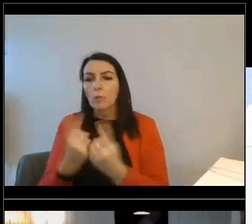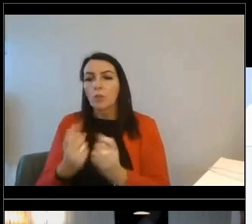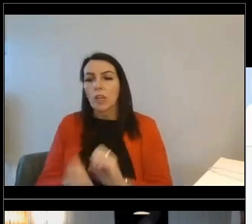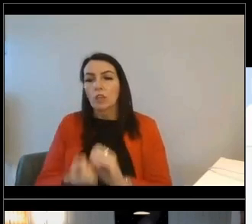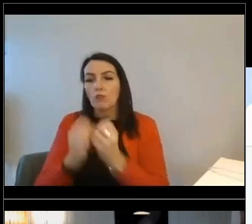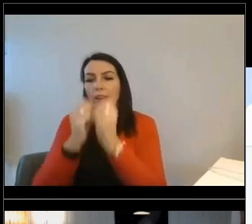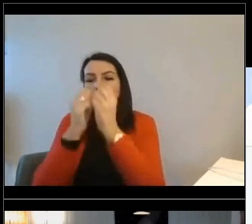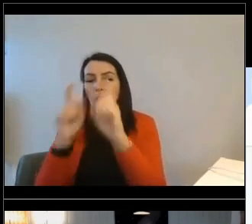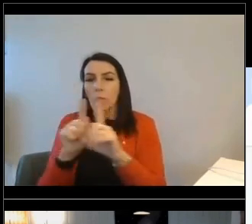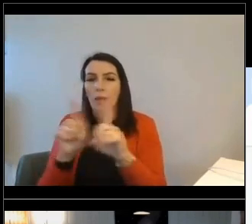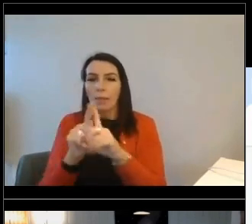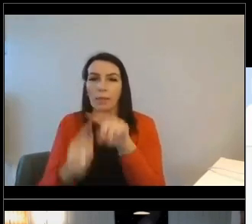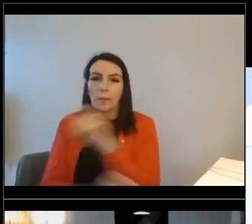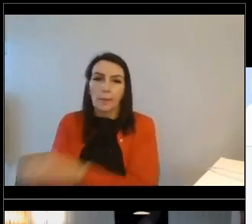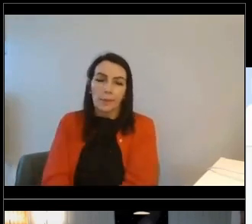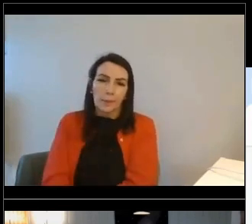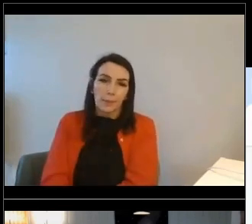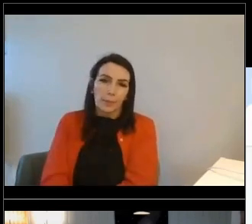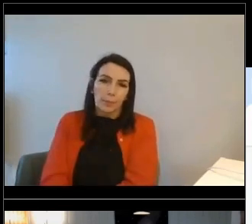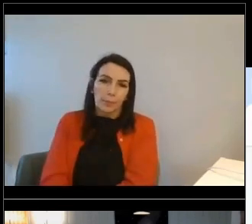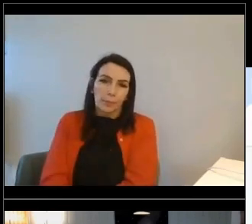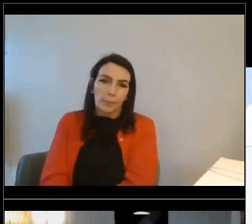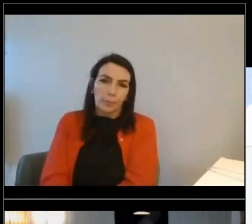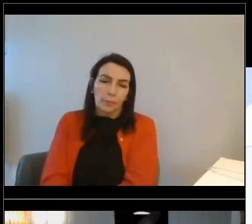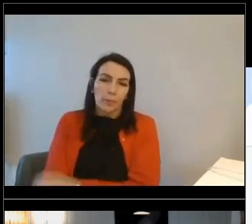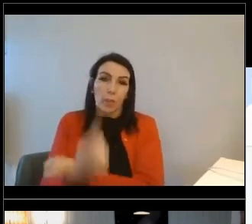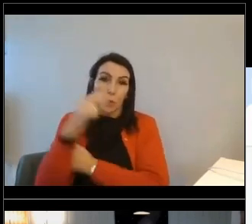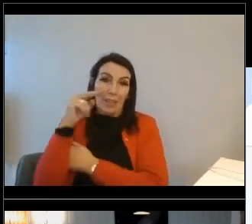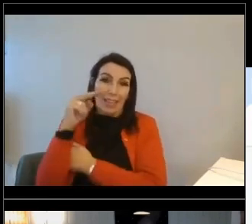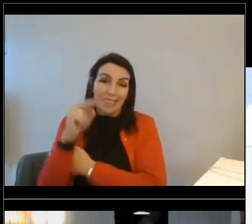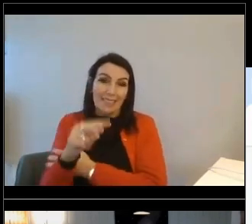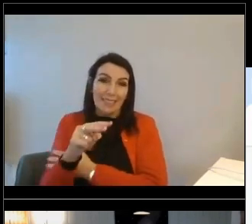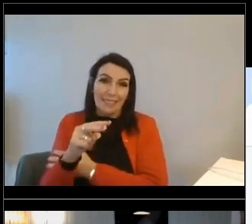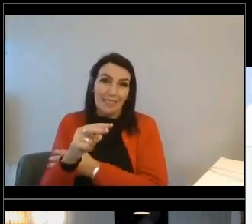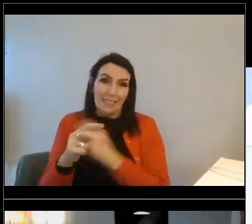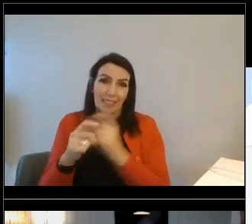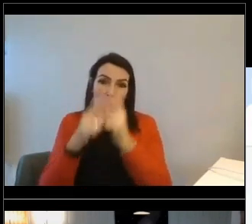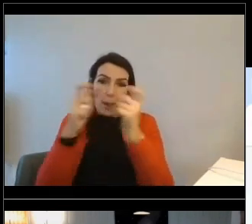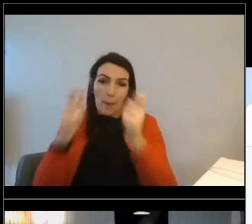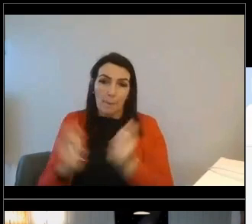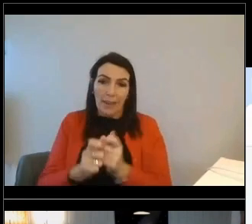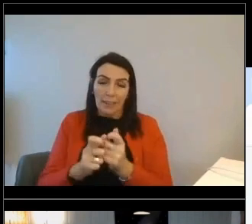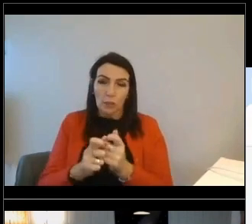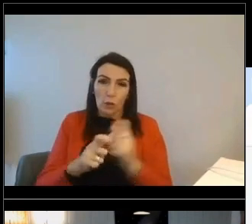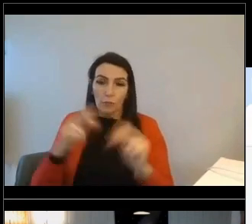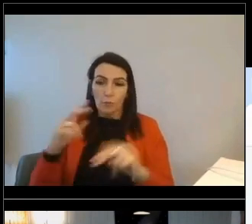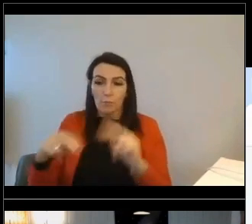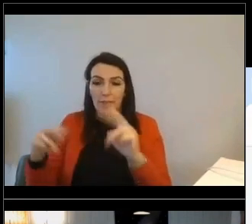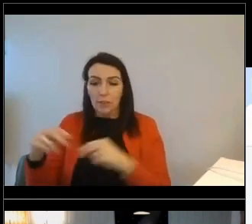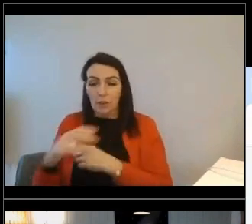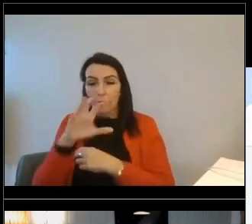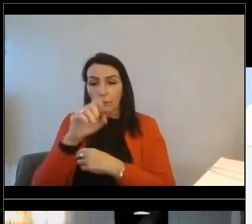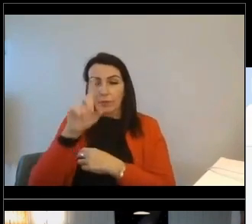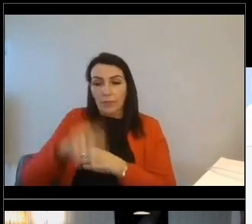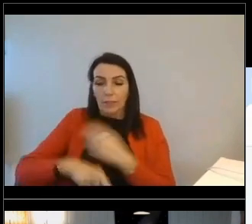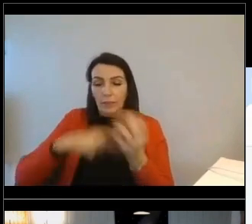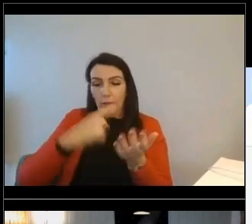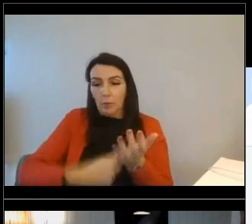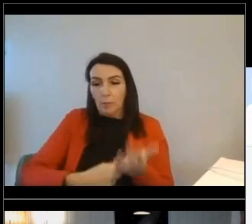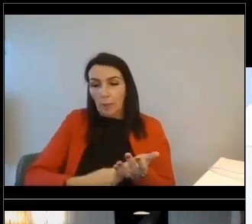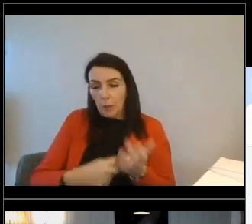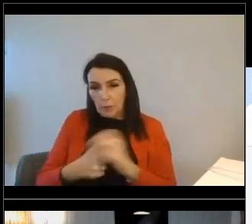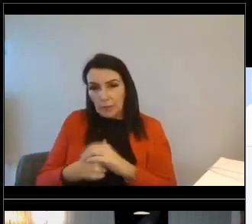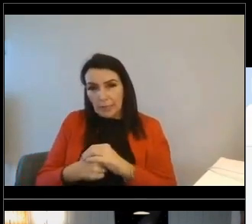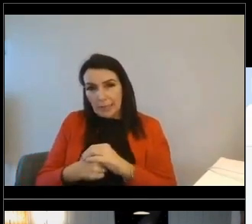the long return. So you can see here that there are a package of measures that are important for this £15,000. And